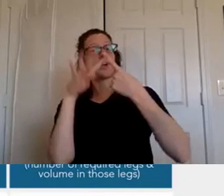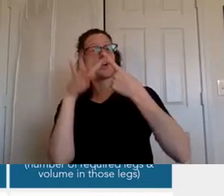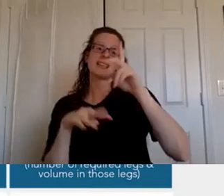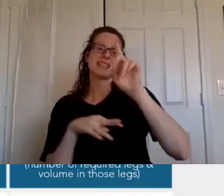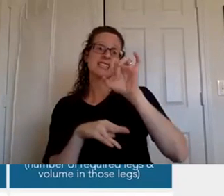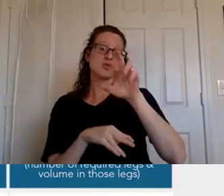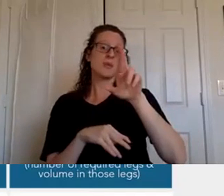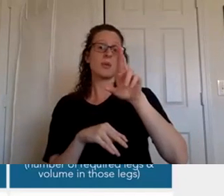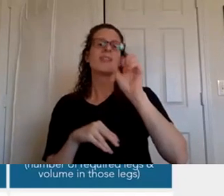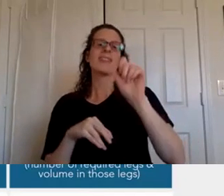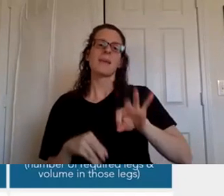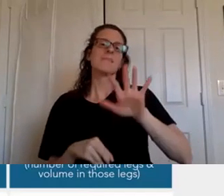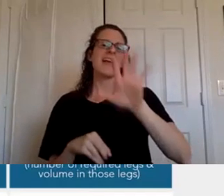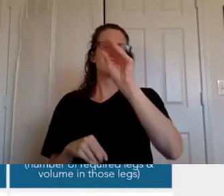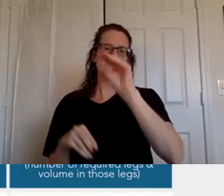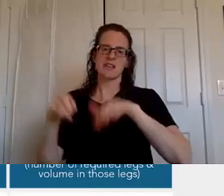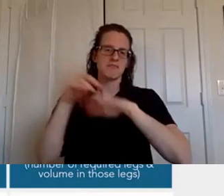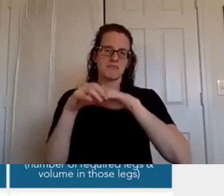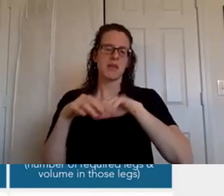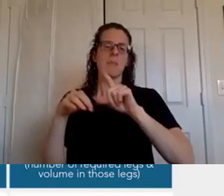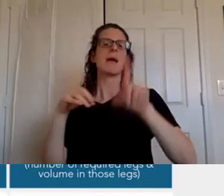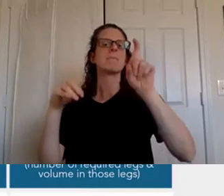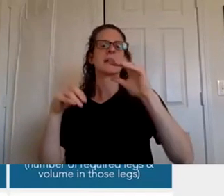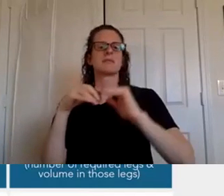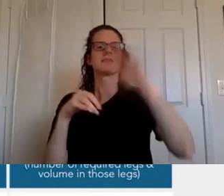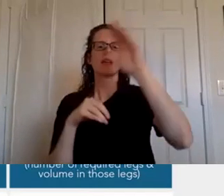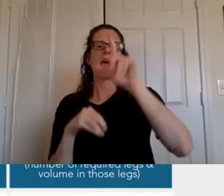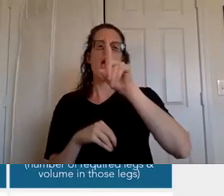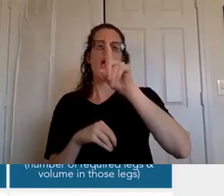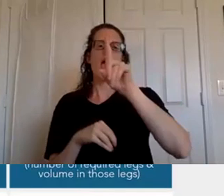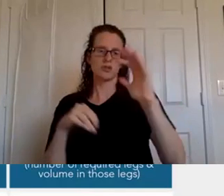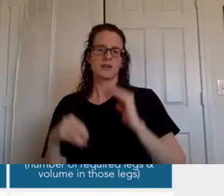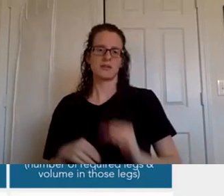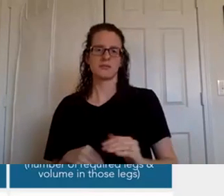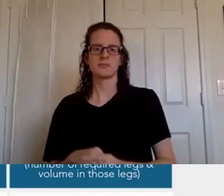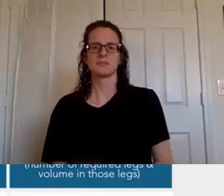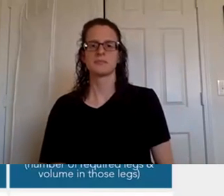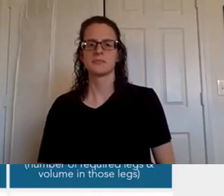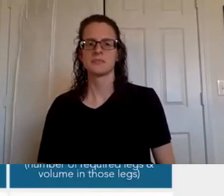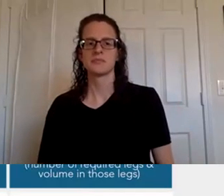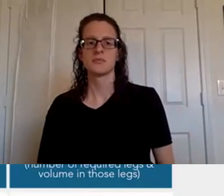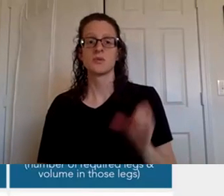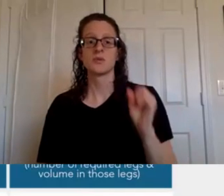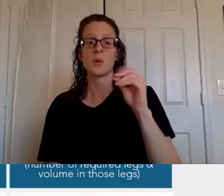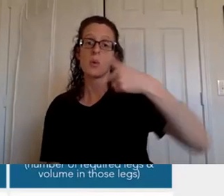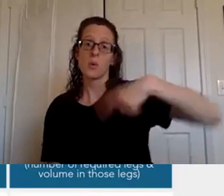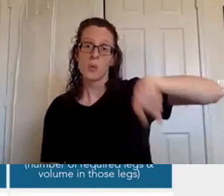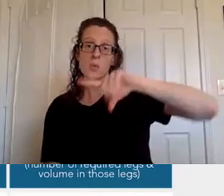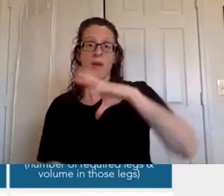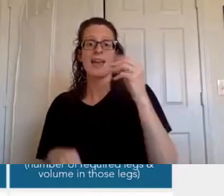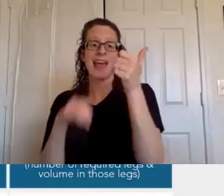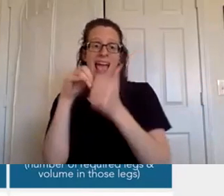um it's 100 pv for you but at star to hit the rank of star you and everyone under you